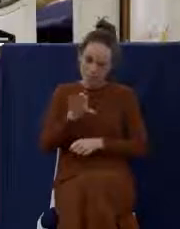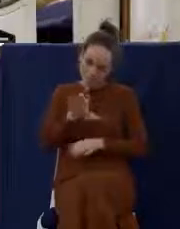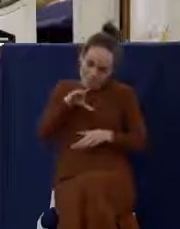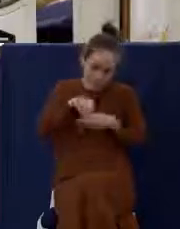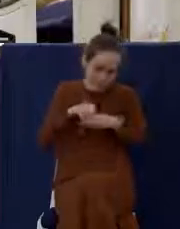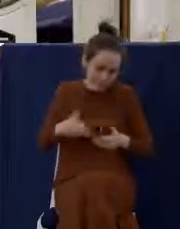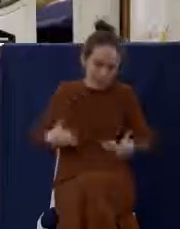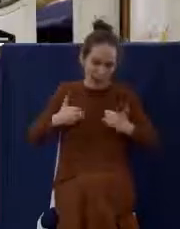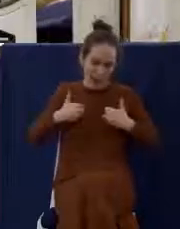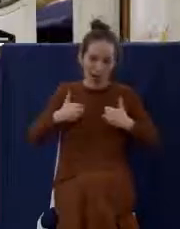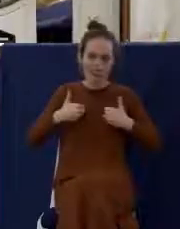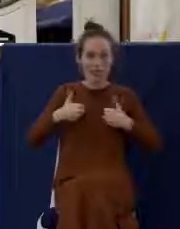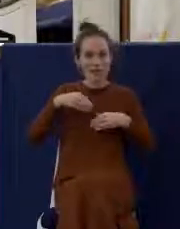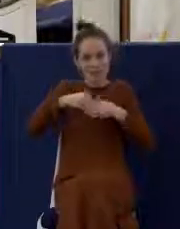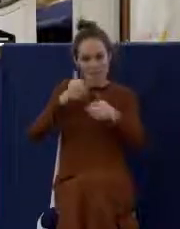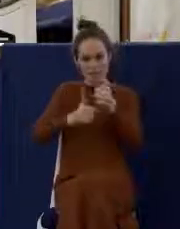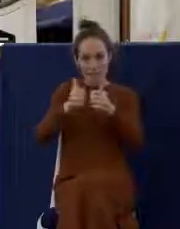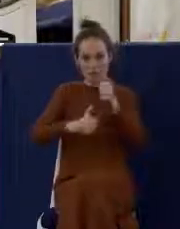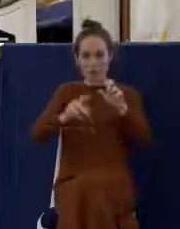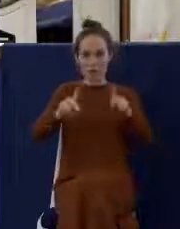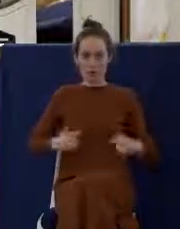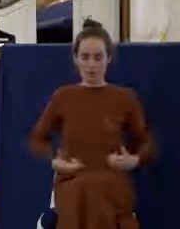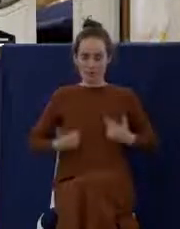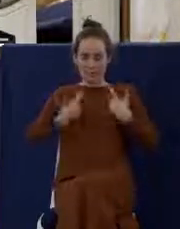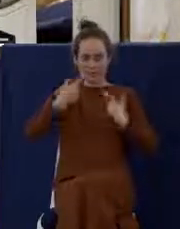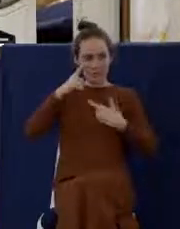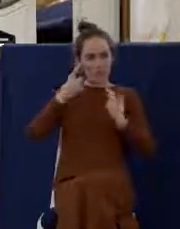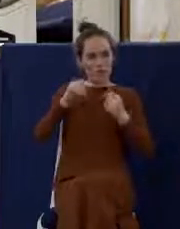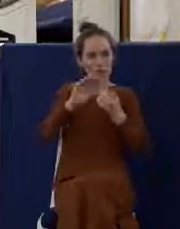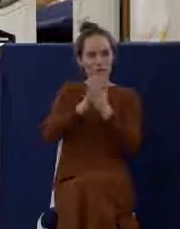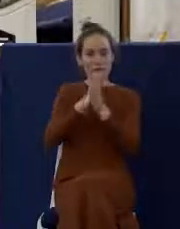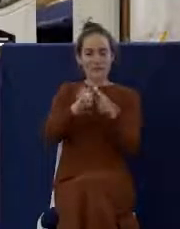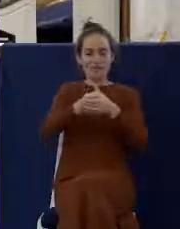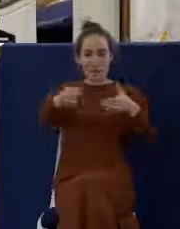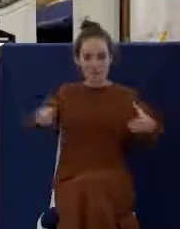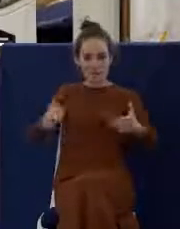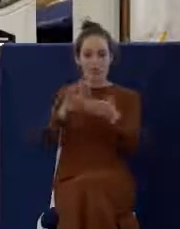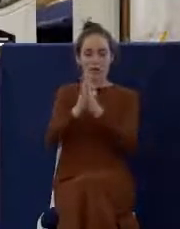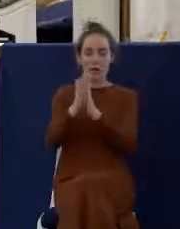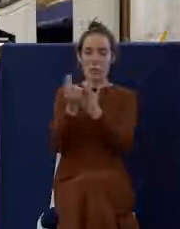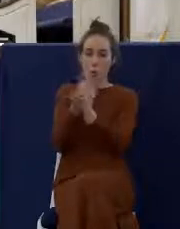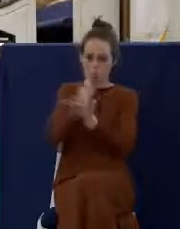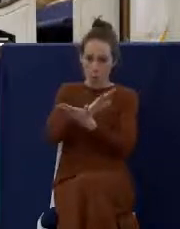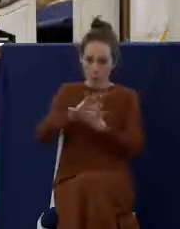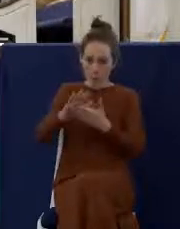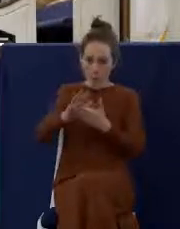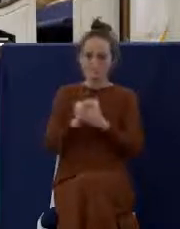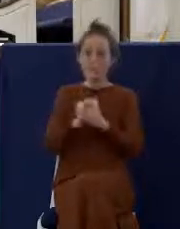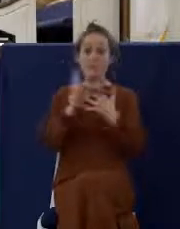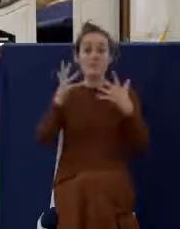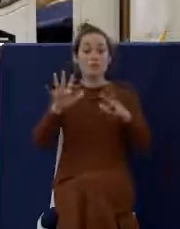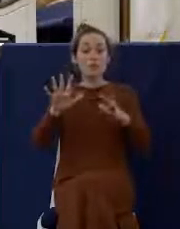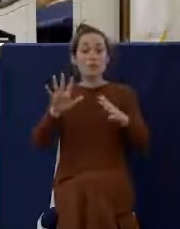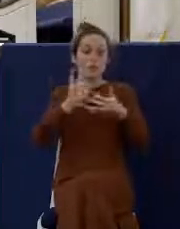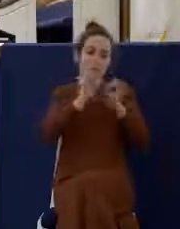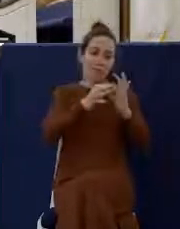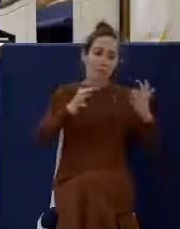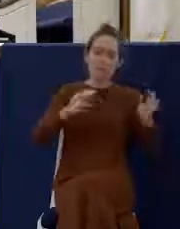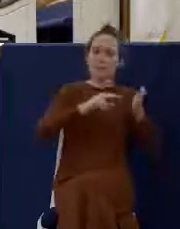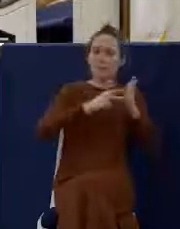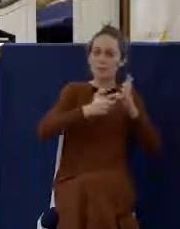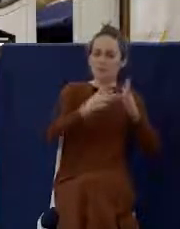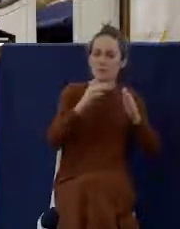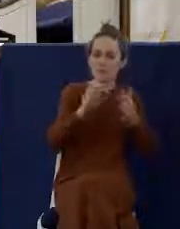pursue sanctification in the Christian life. So far, we have defined spiritual disciplines. We also looked at the